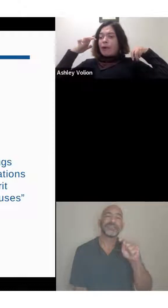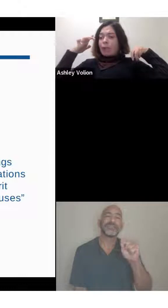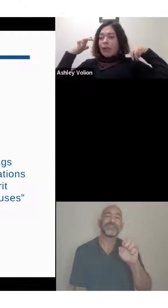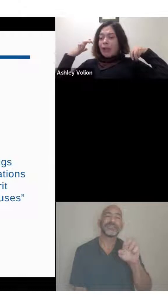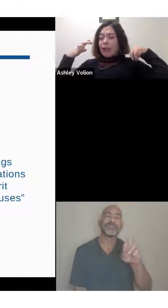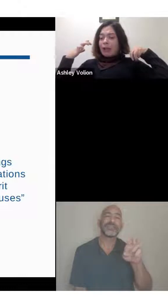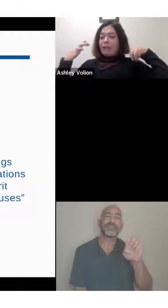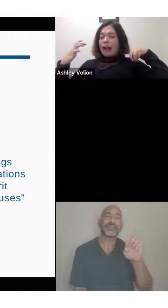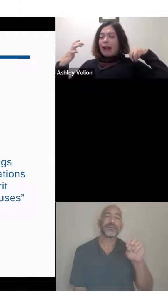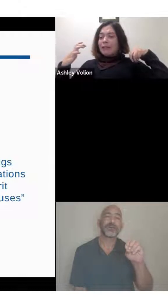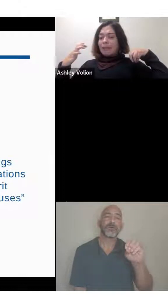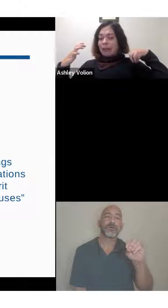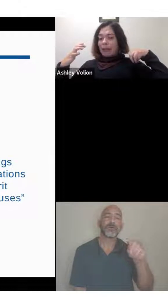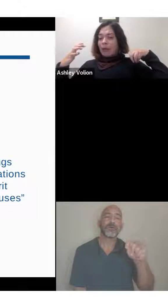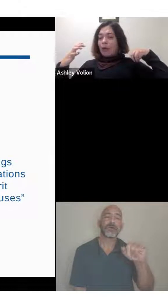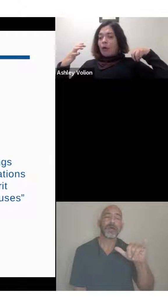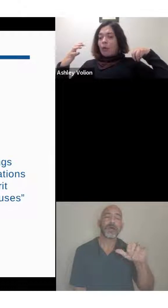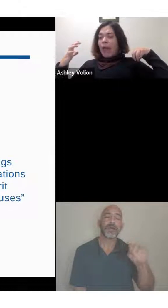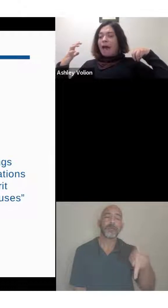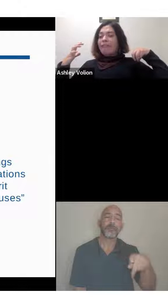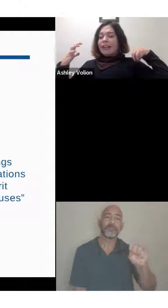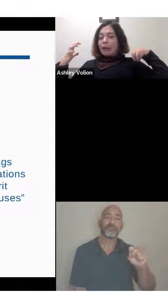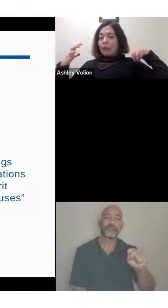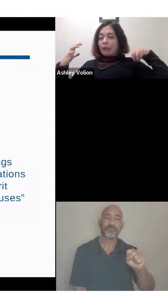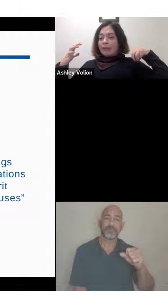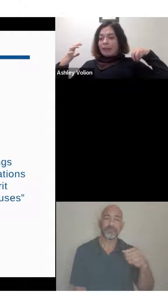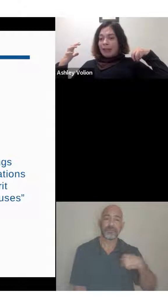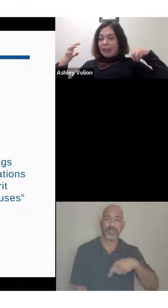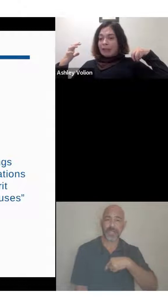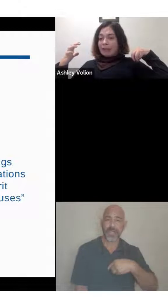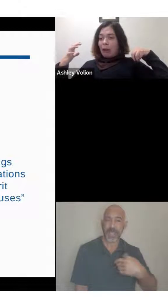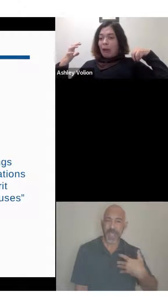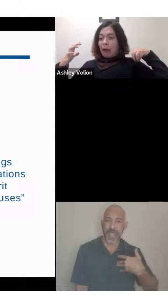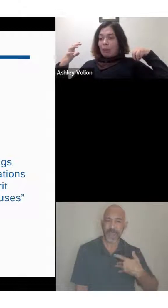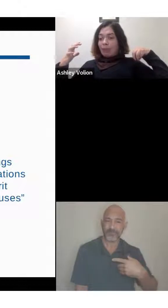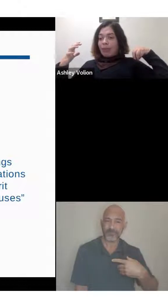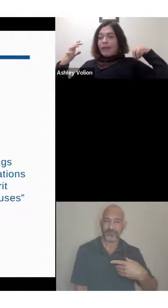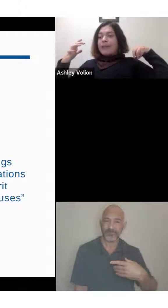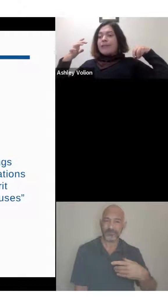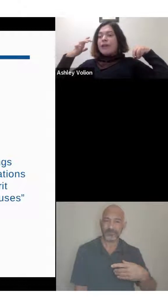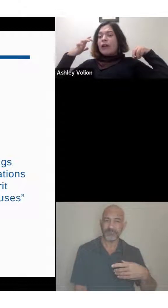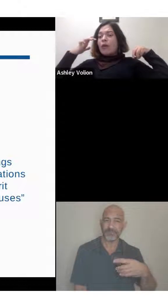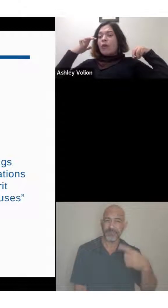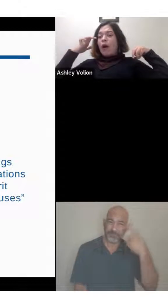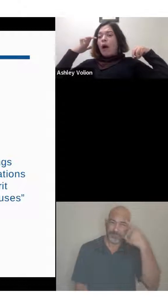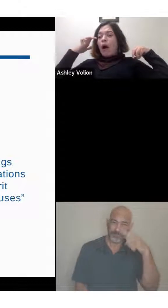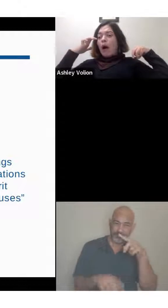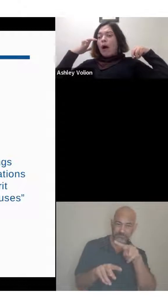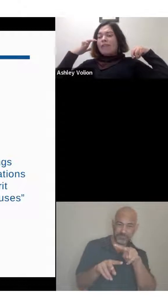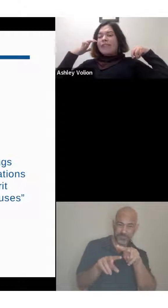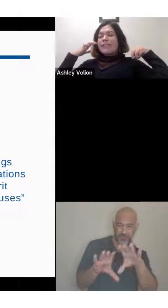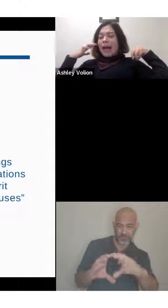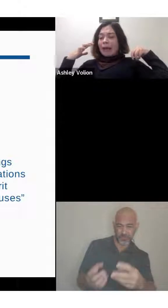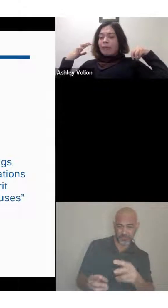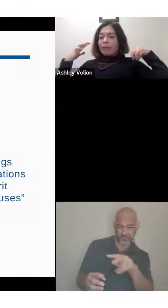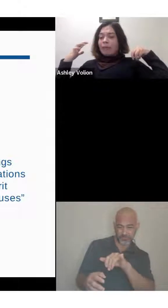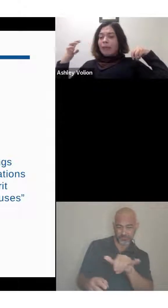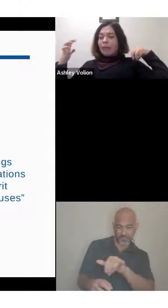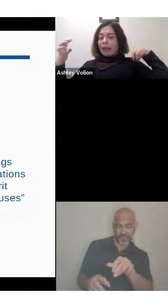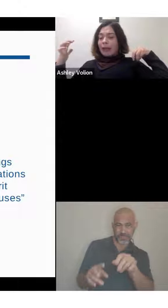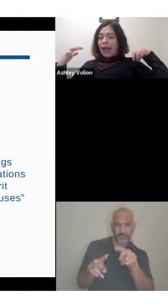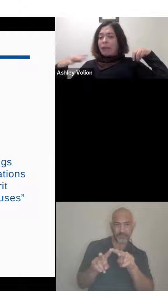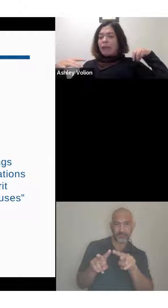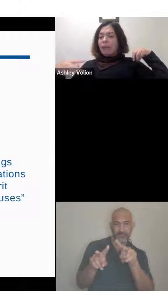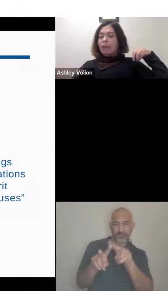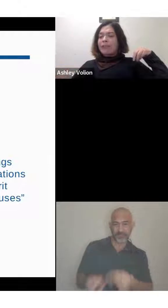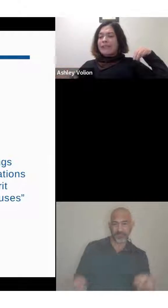before we correct something, we have to know something, we well. So oftentimes when